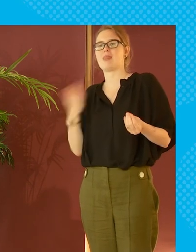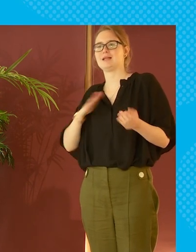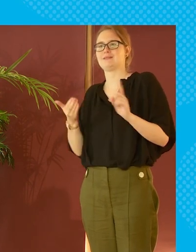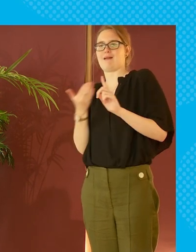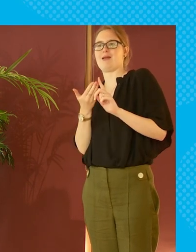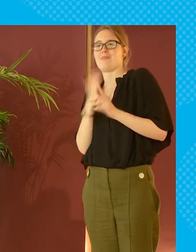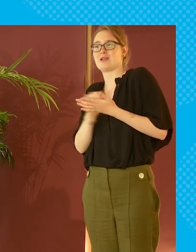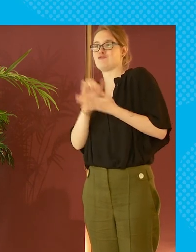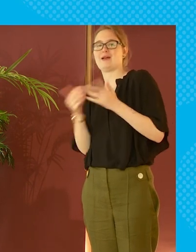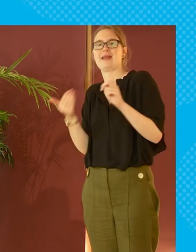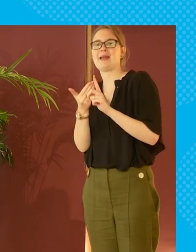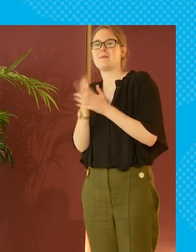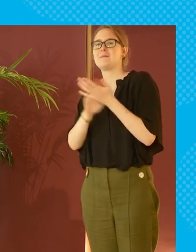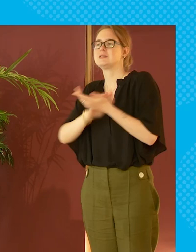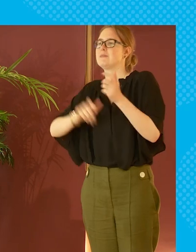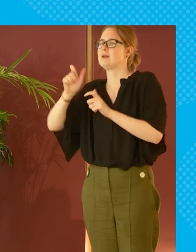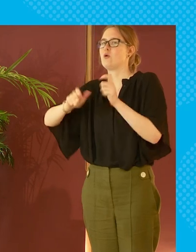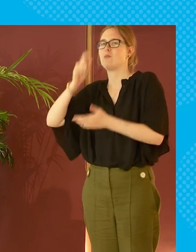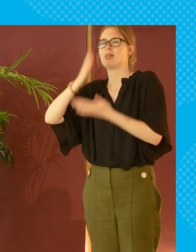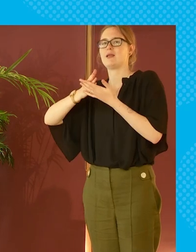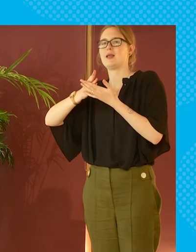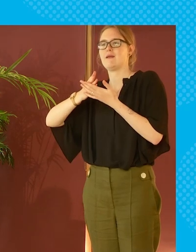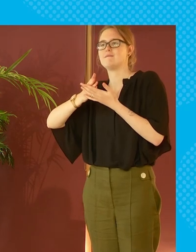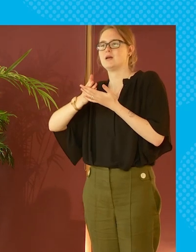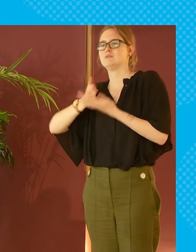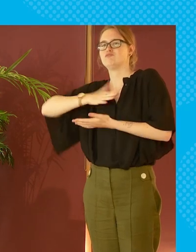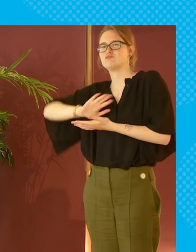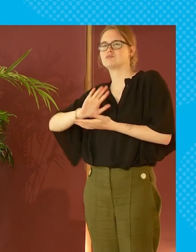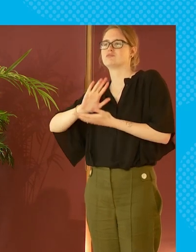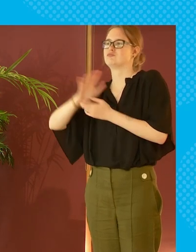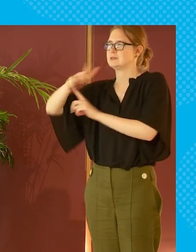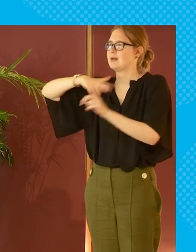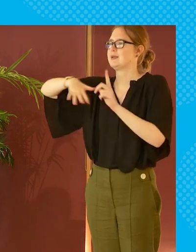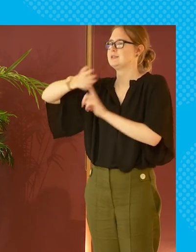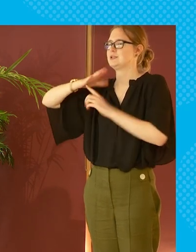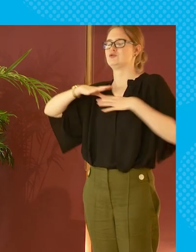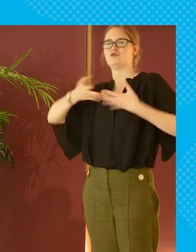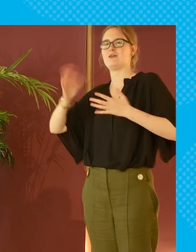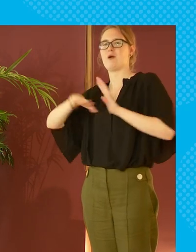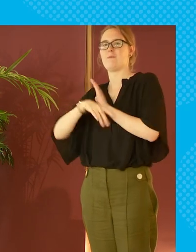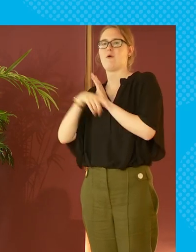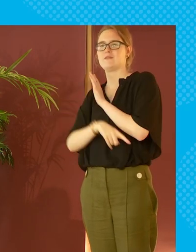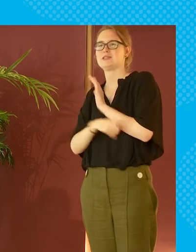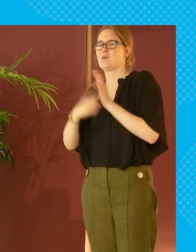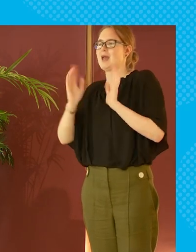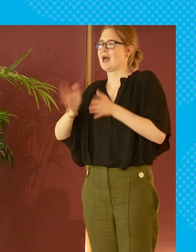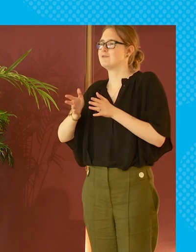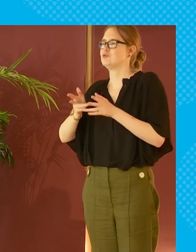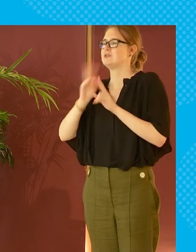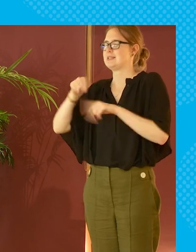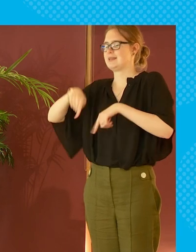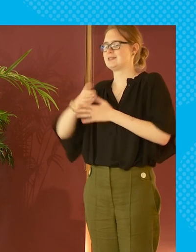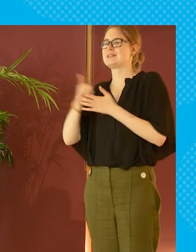the right one and i think that's something that anybody who believes in a society that free from poverty is we